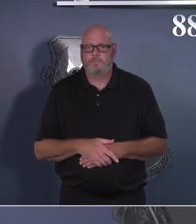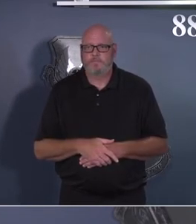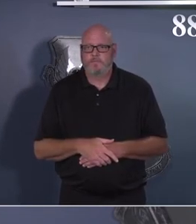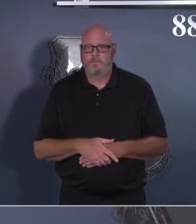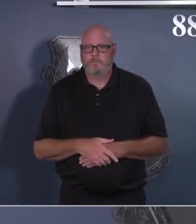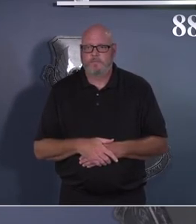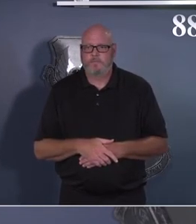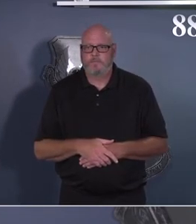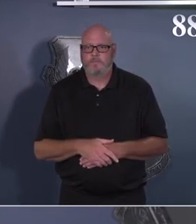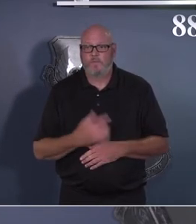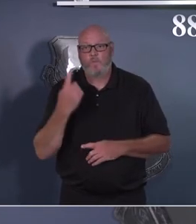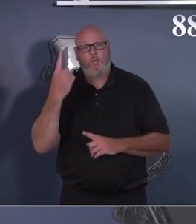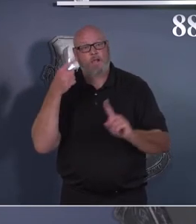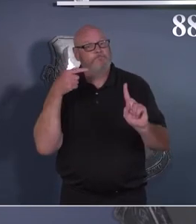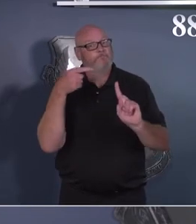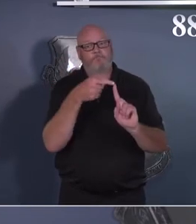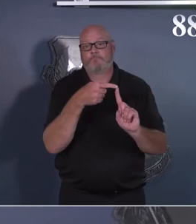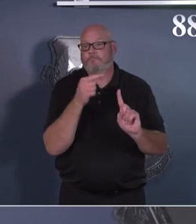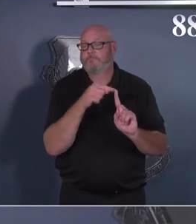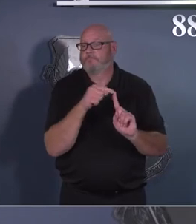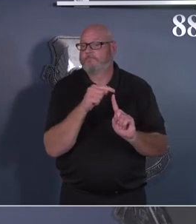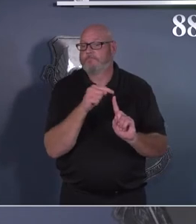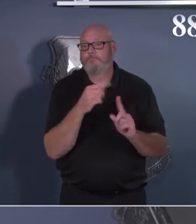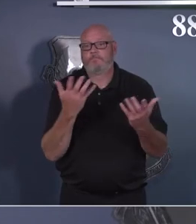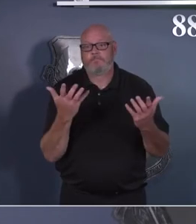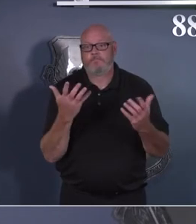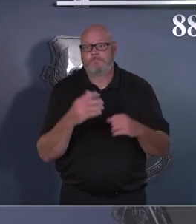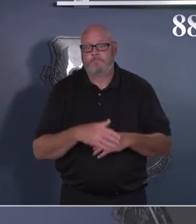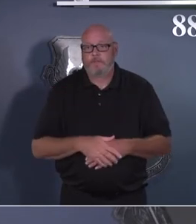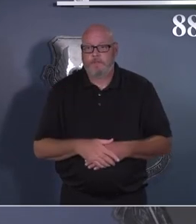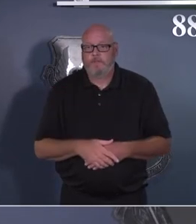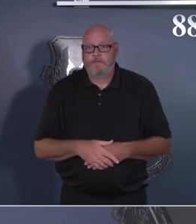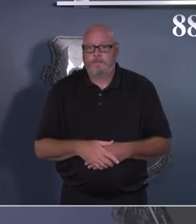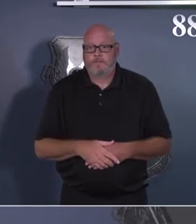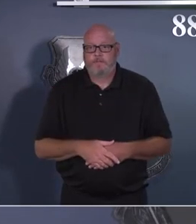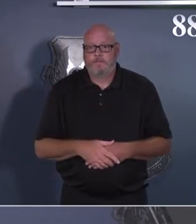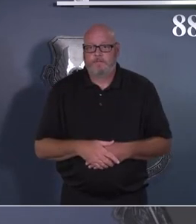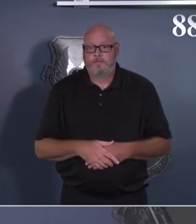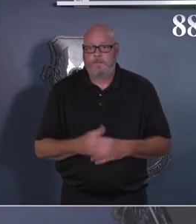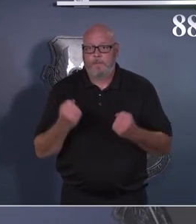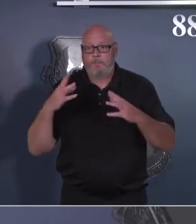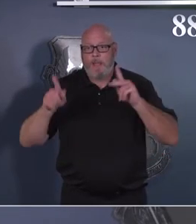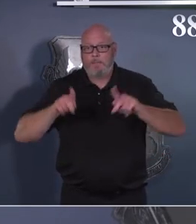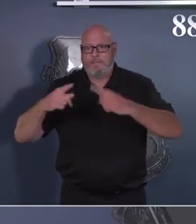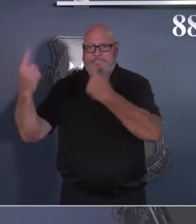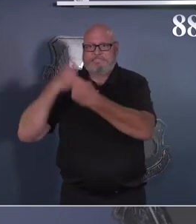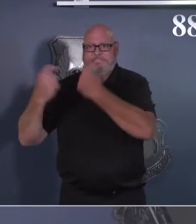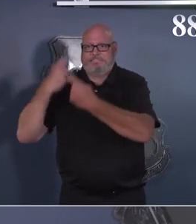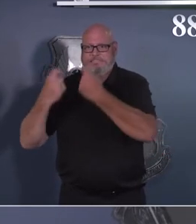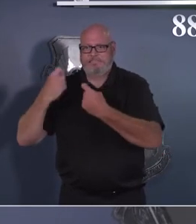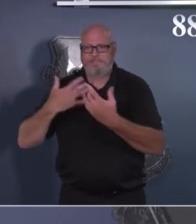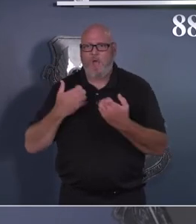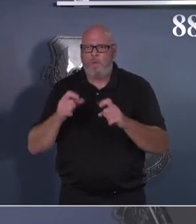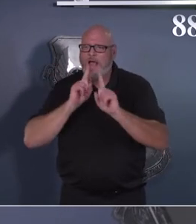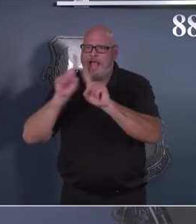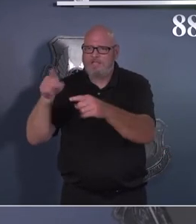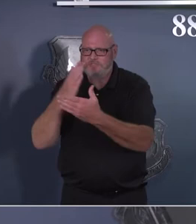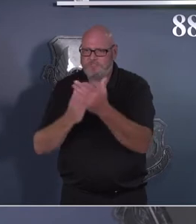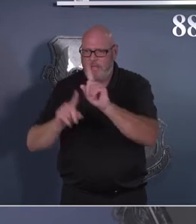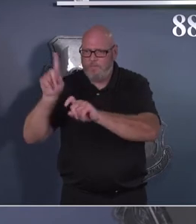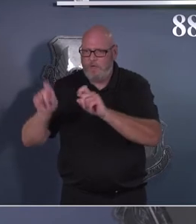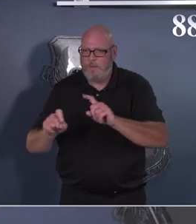touch on before we move to questions because there has been a lot of questions on this specific one is the